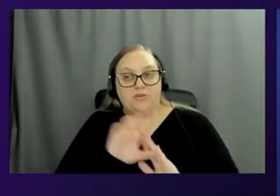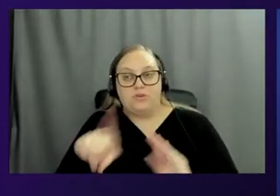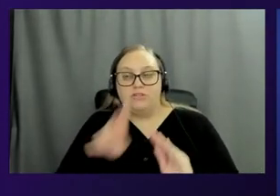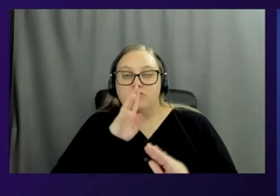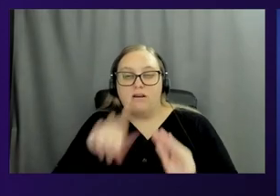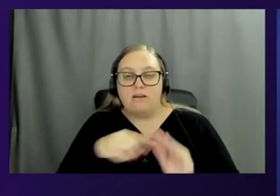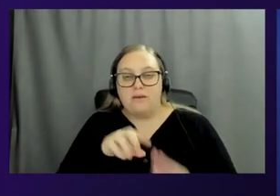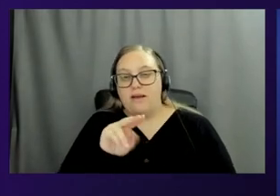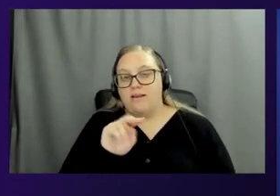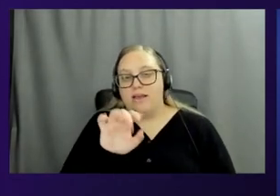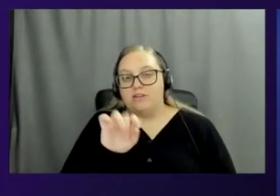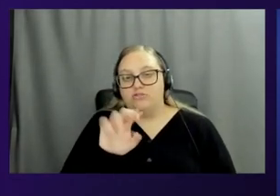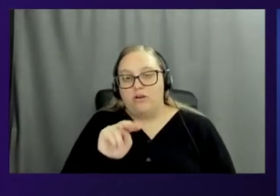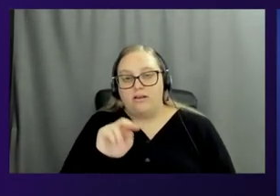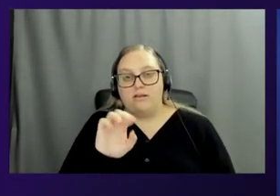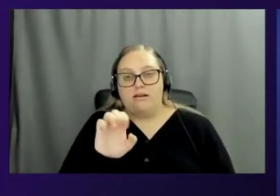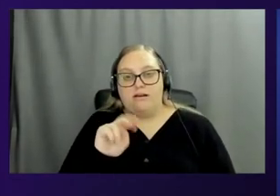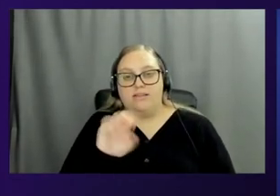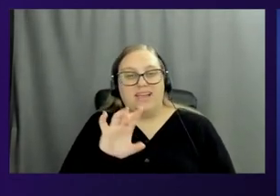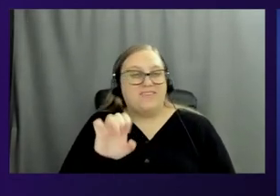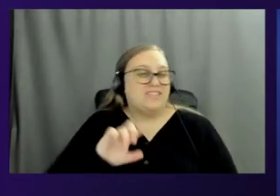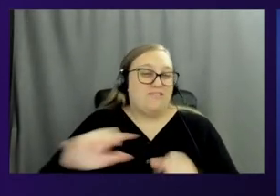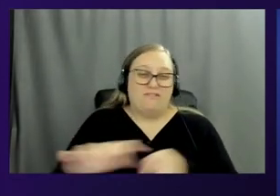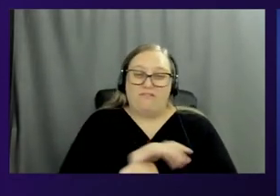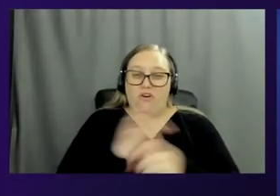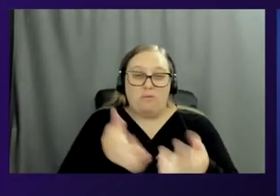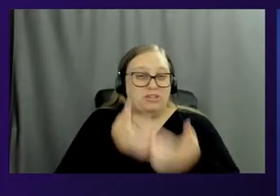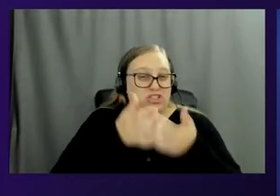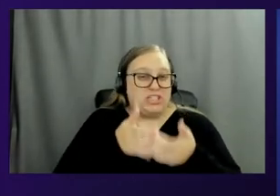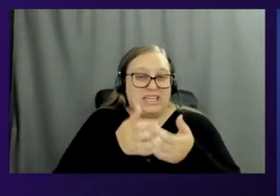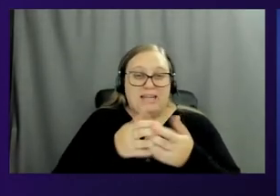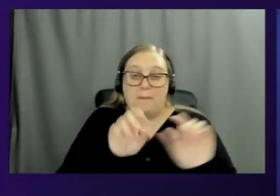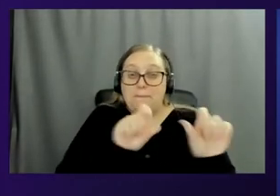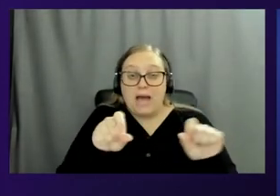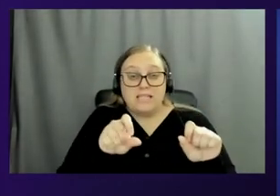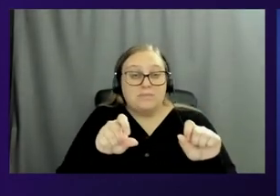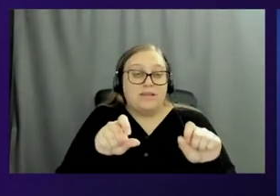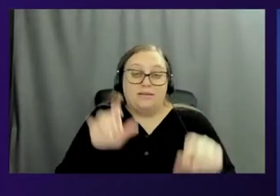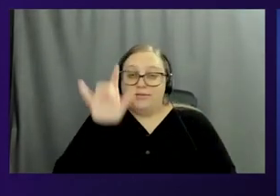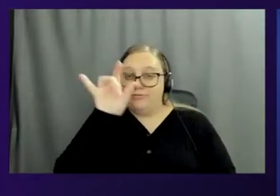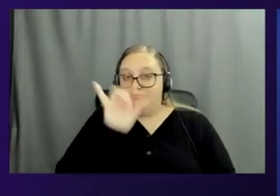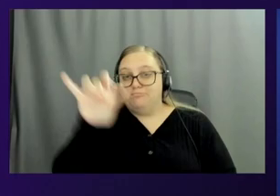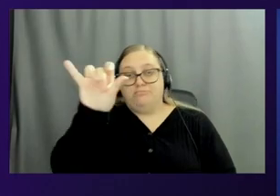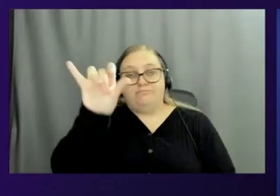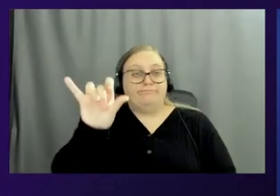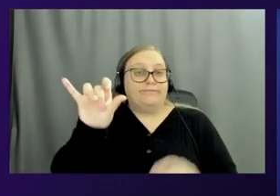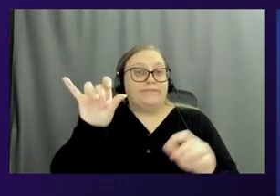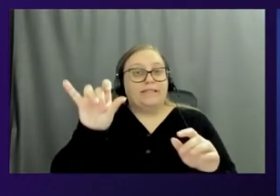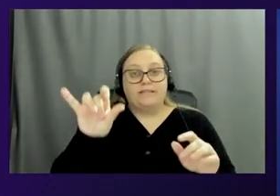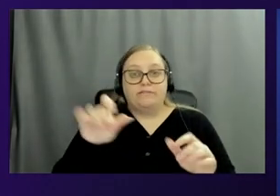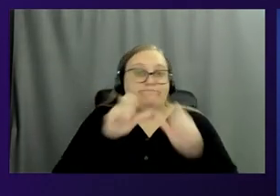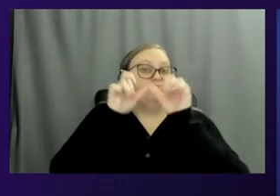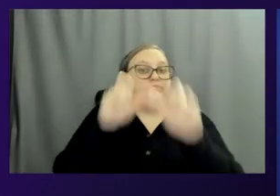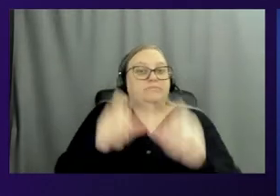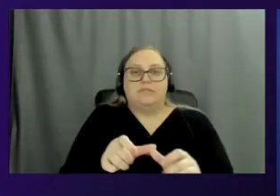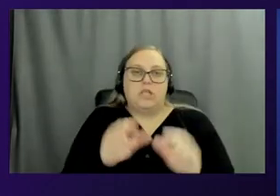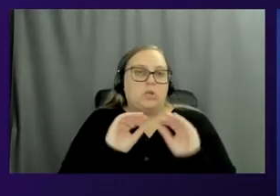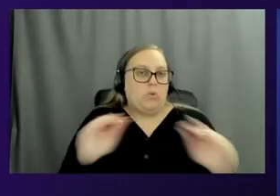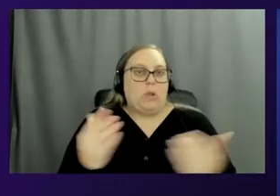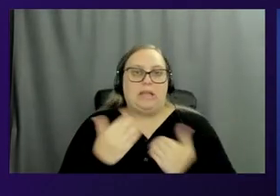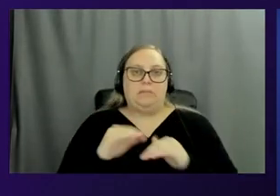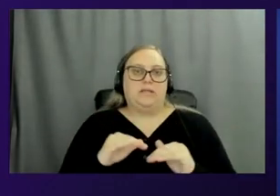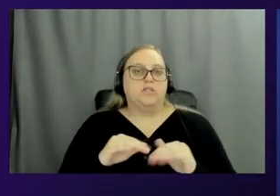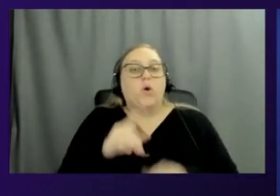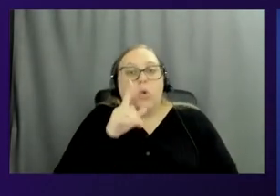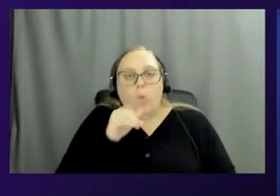talking about a full-blown virtual machine, right? So the possibilities are endless. The question to ask yourself is, what am I protecting? Who am I protecting it from? And